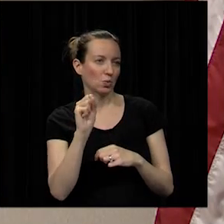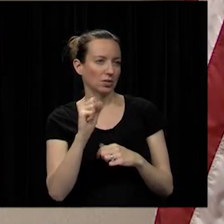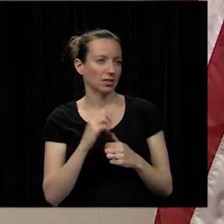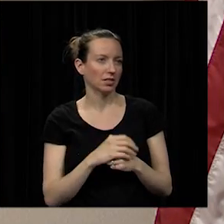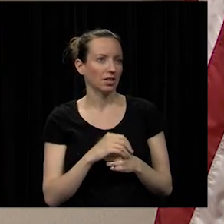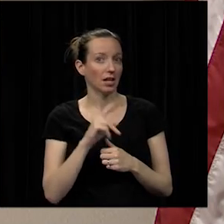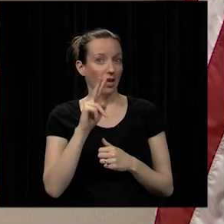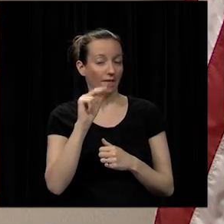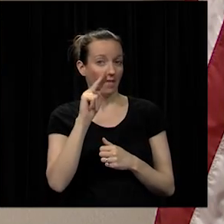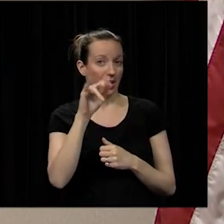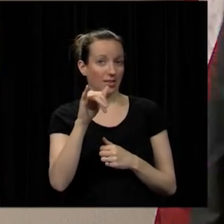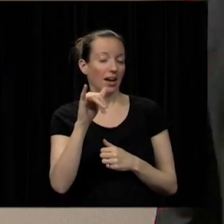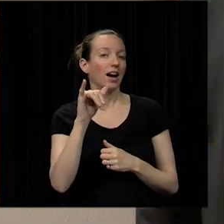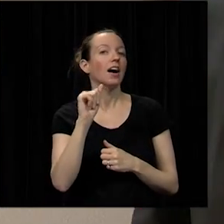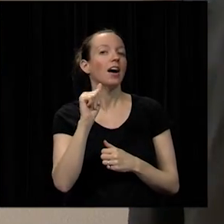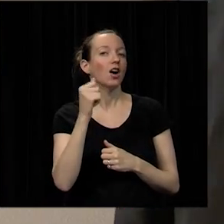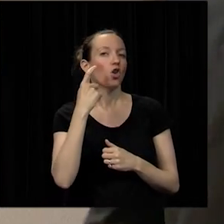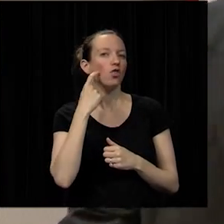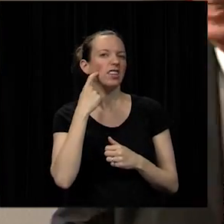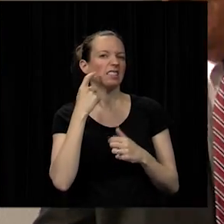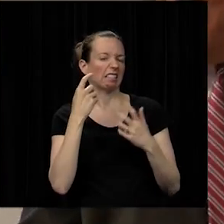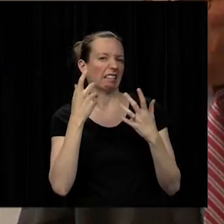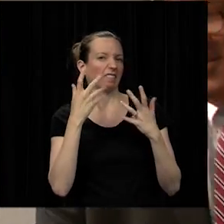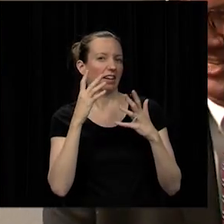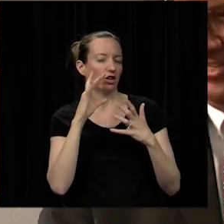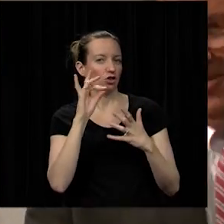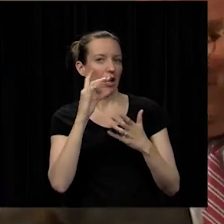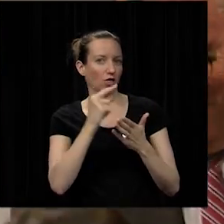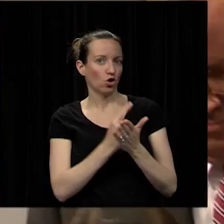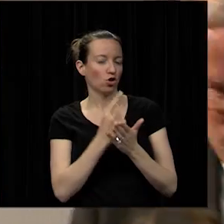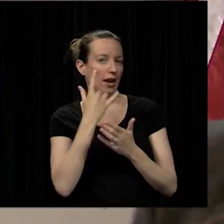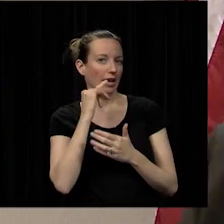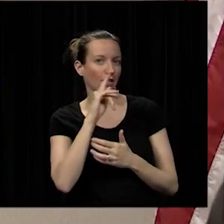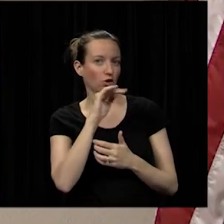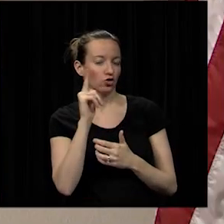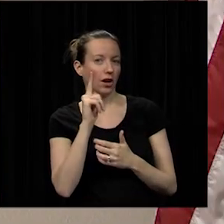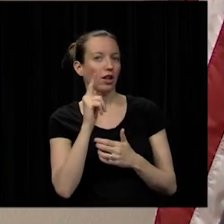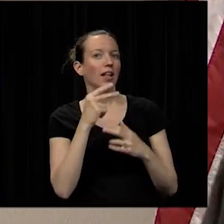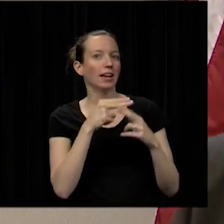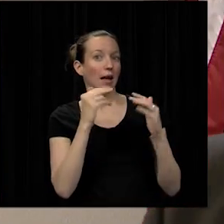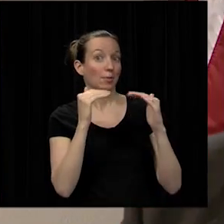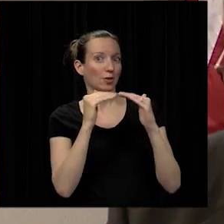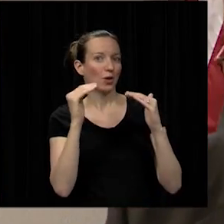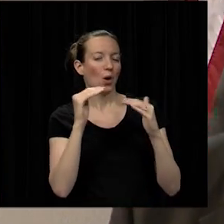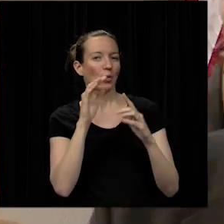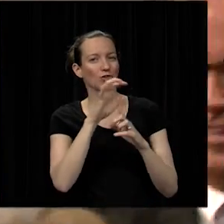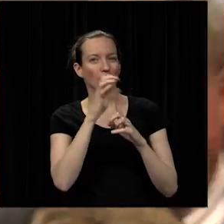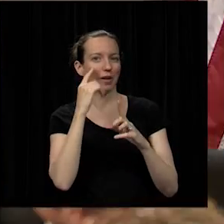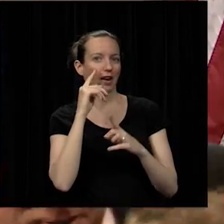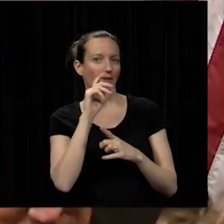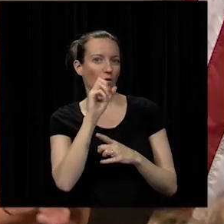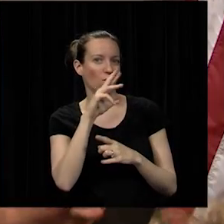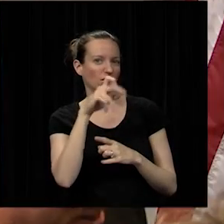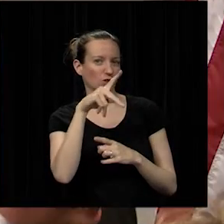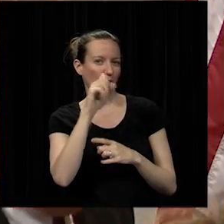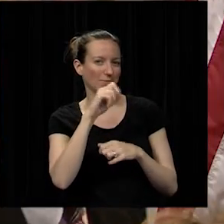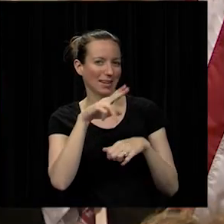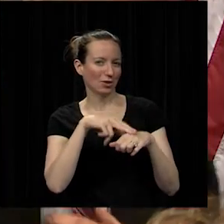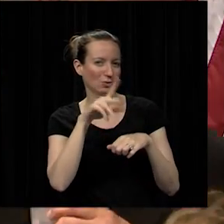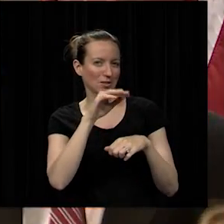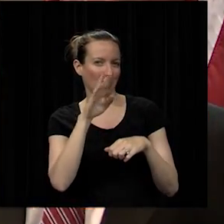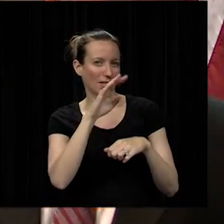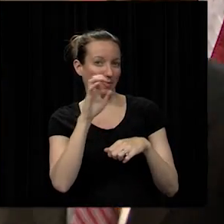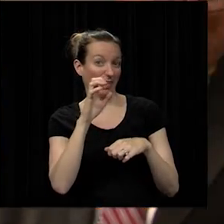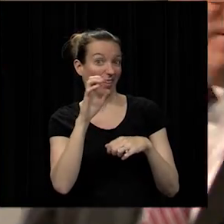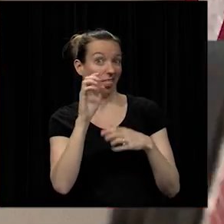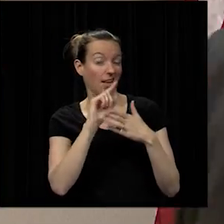vanya who recently completed eighth grade at california trail was named co-champion of the scripps national spelling bee last week after spelling